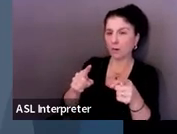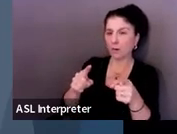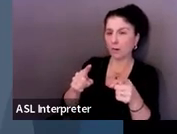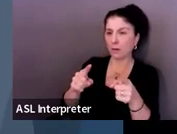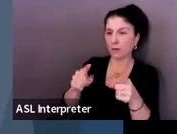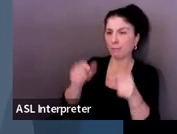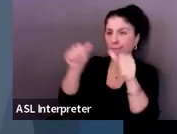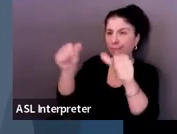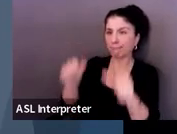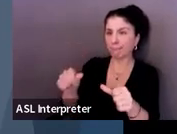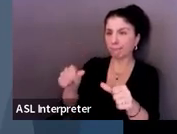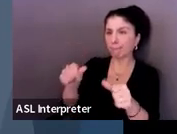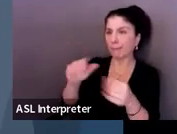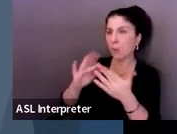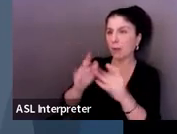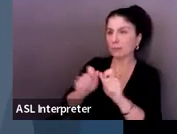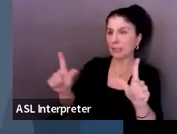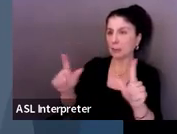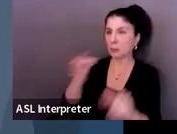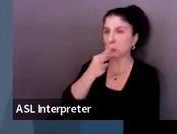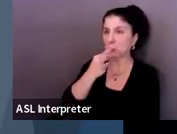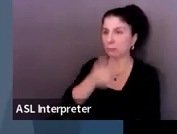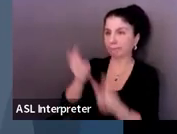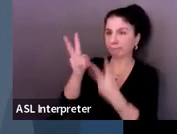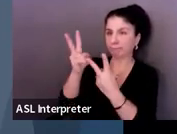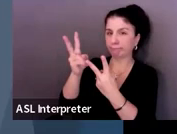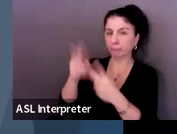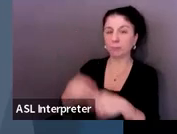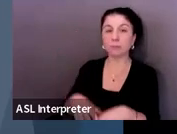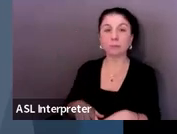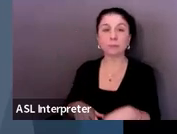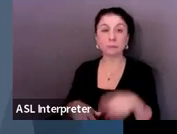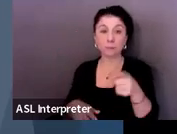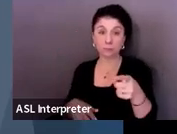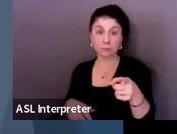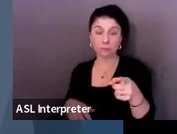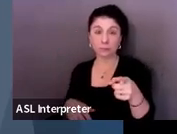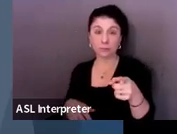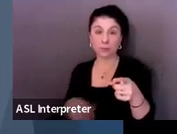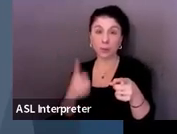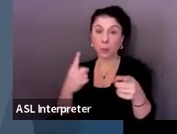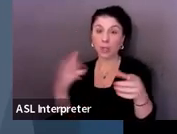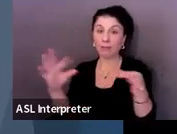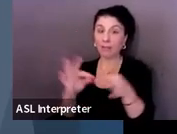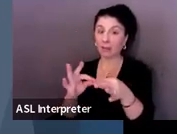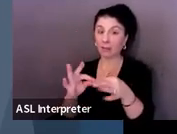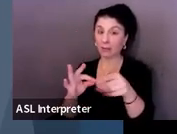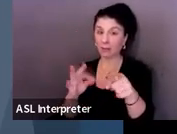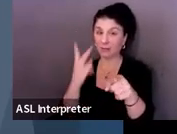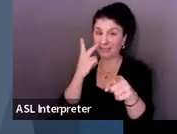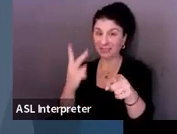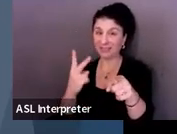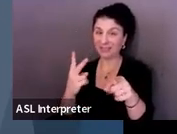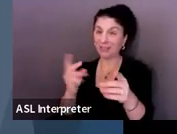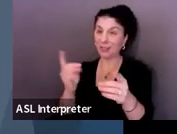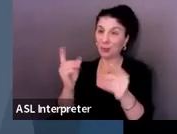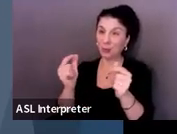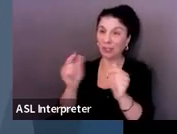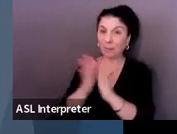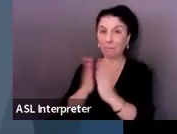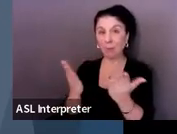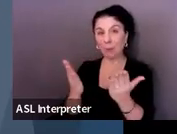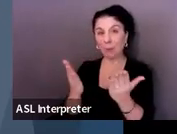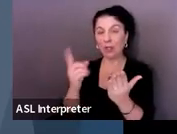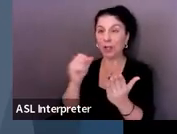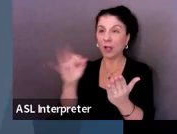get that on the website. So here's one link to the Quick Book of Transition Assessments. And